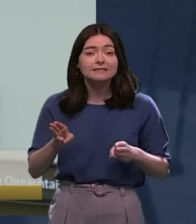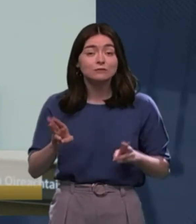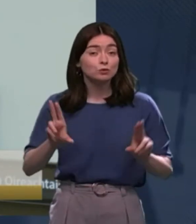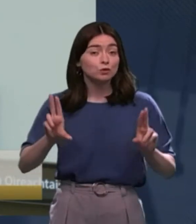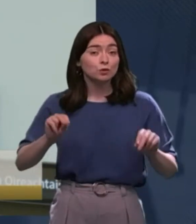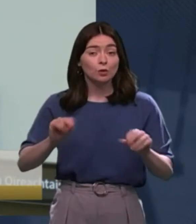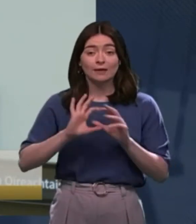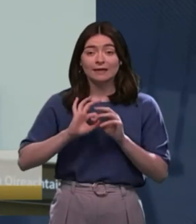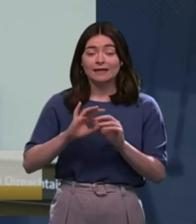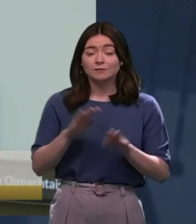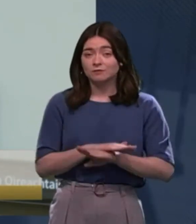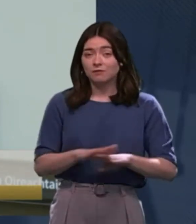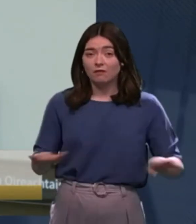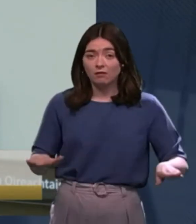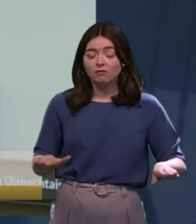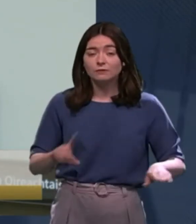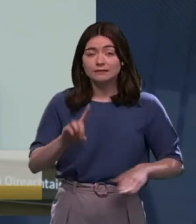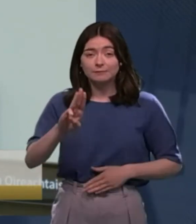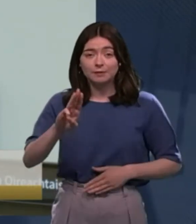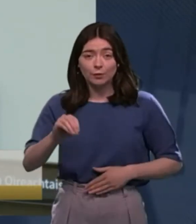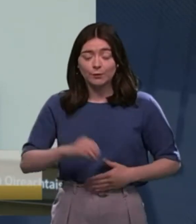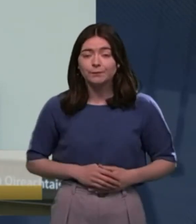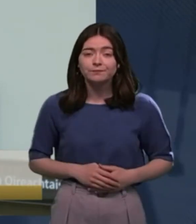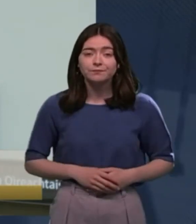was actually no engagement with DPOs for that.